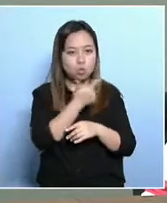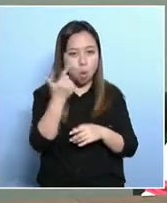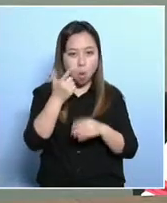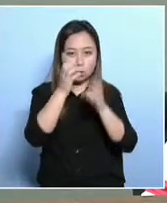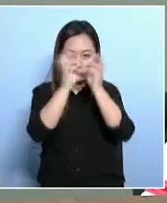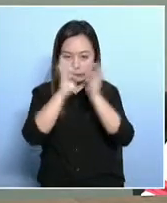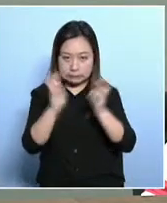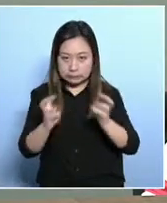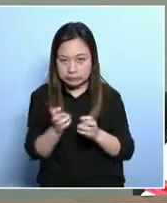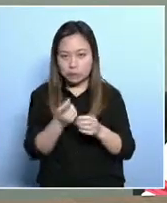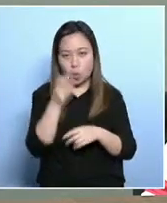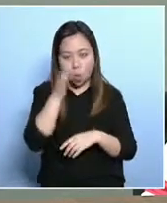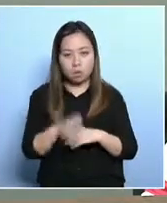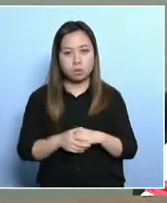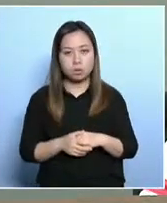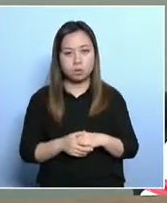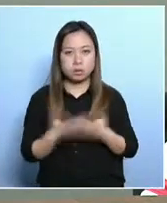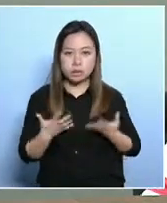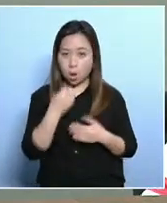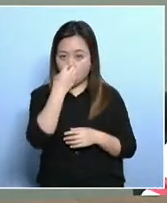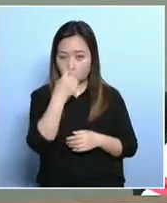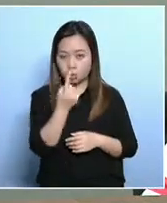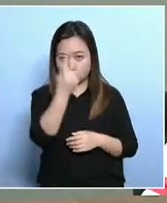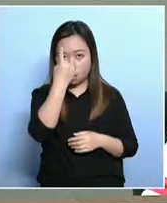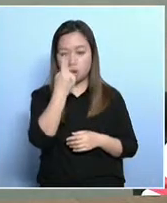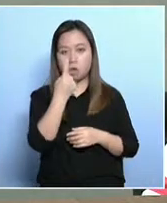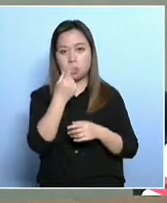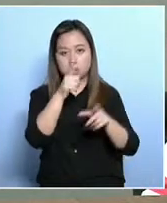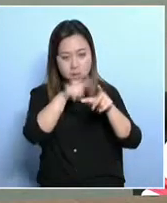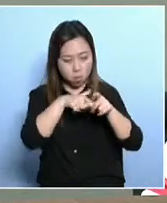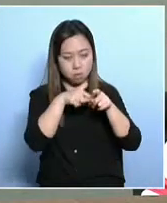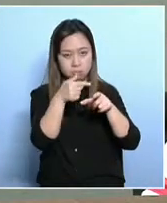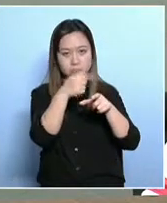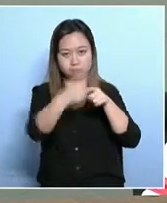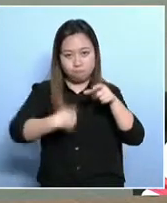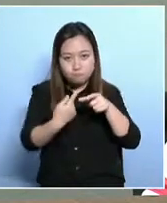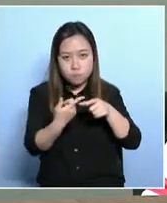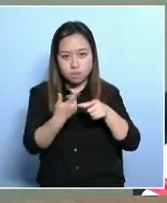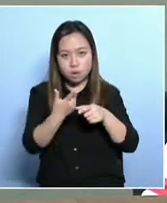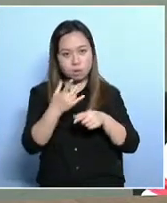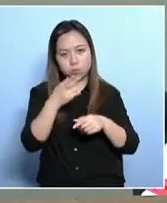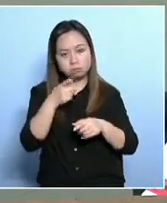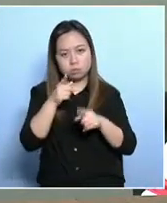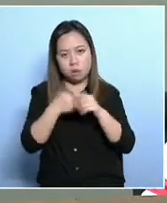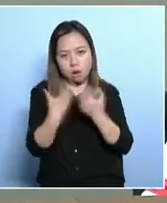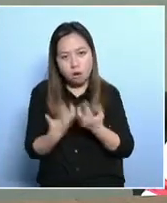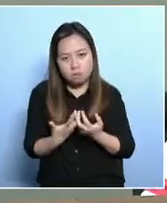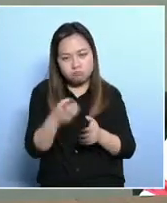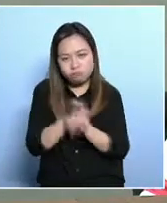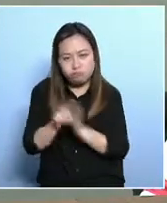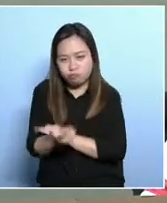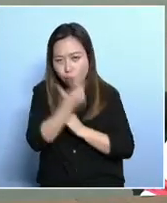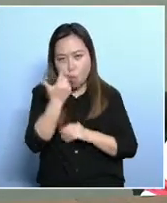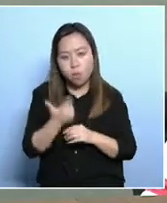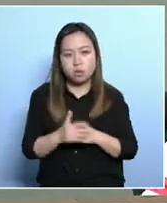there are multiple poverty lines in many economies or countries. But we merely use